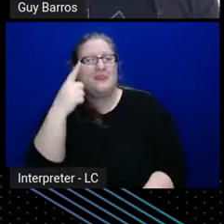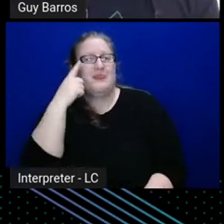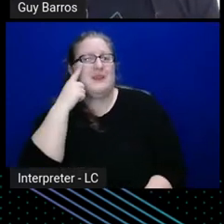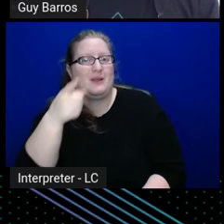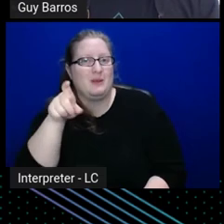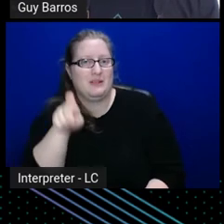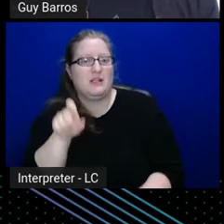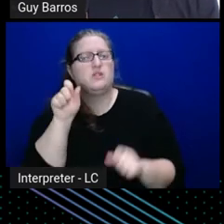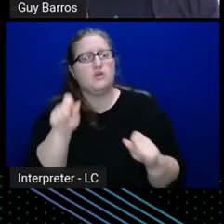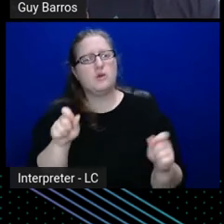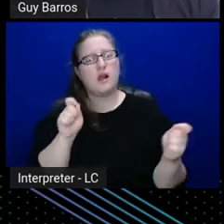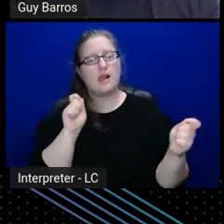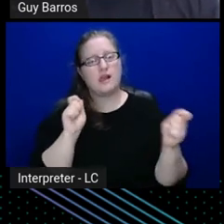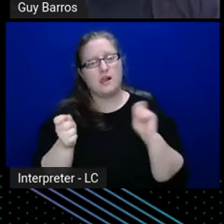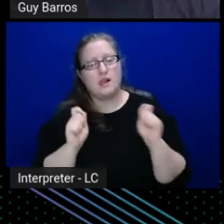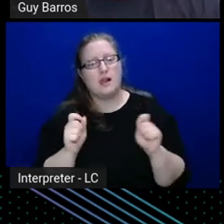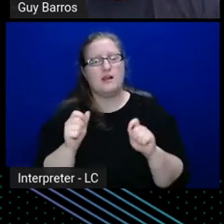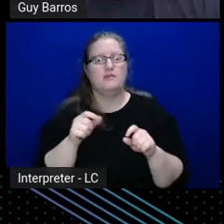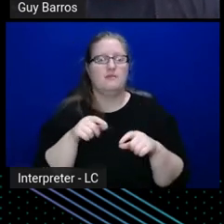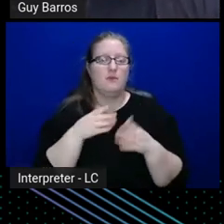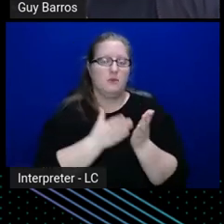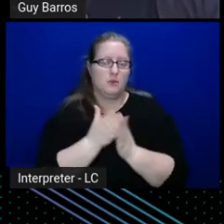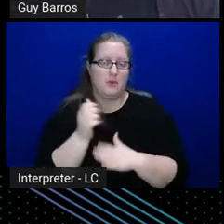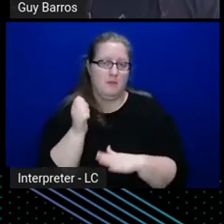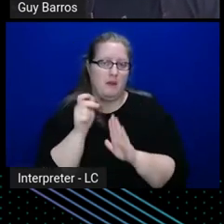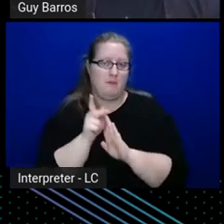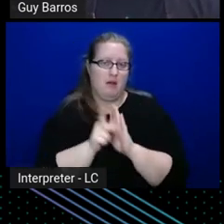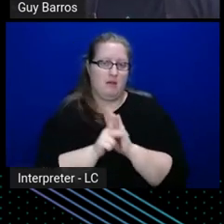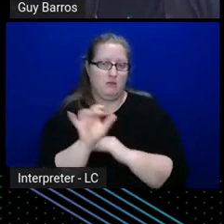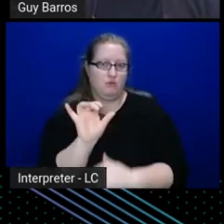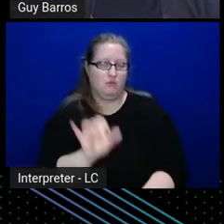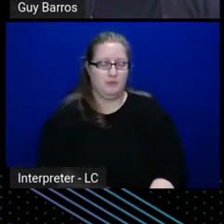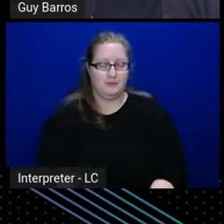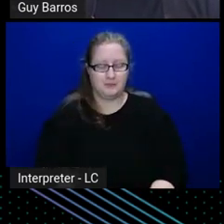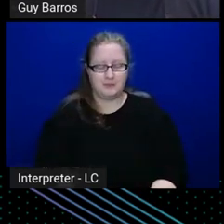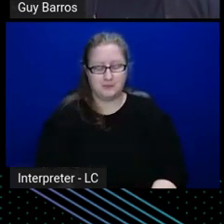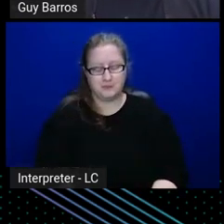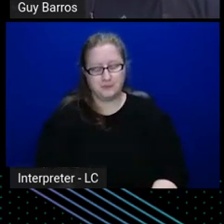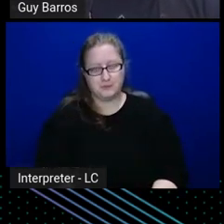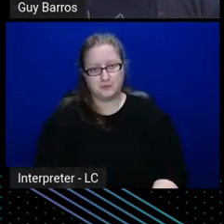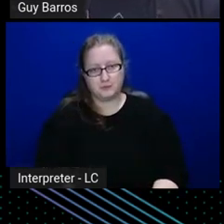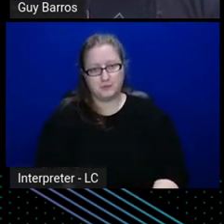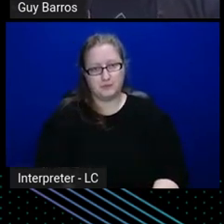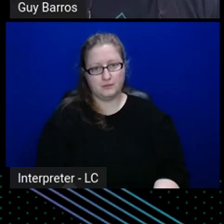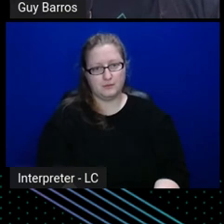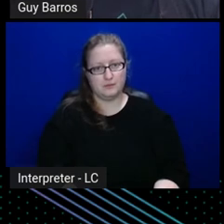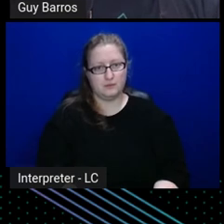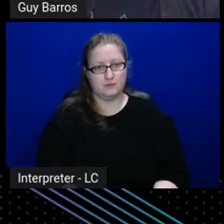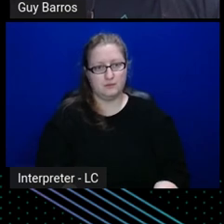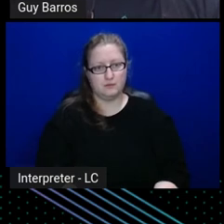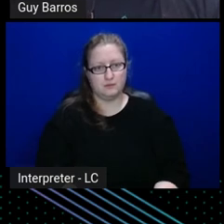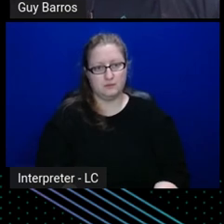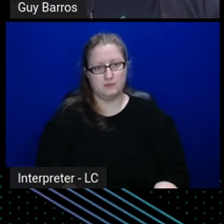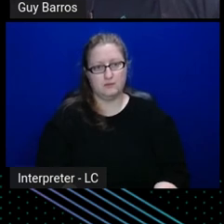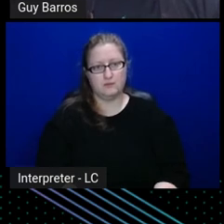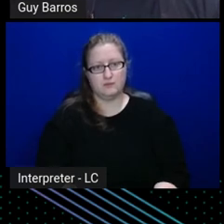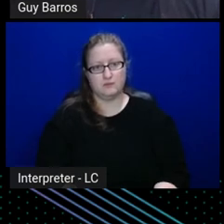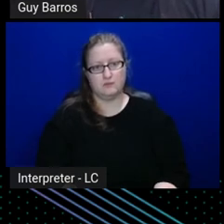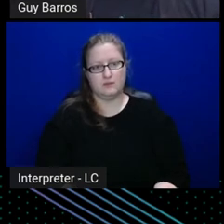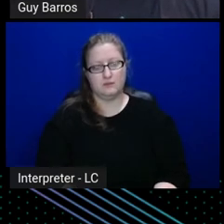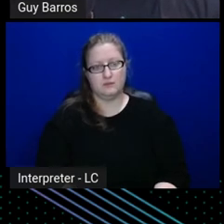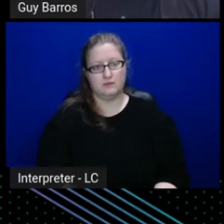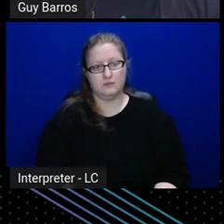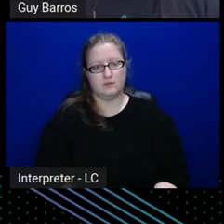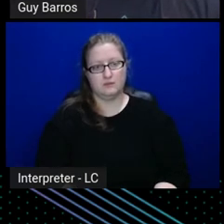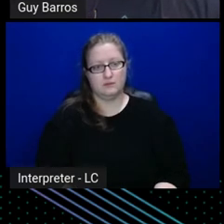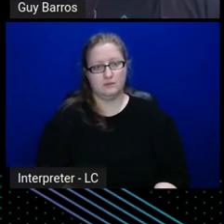codify those RBAC policies as well, um, so let's take a look at some